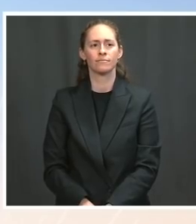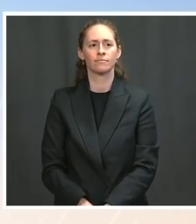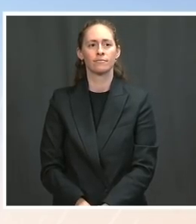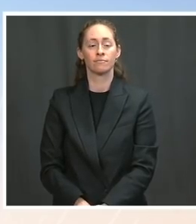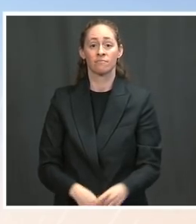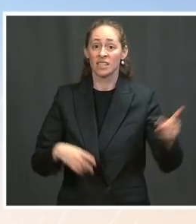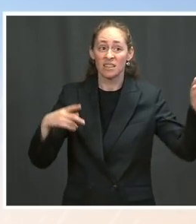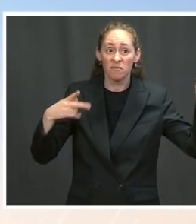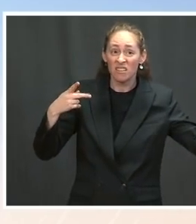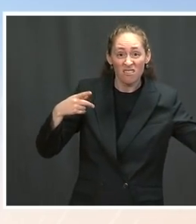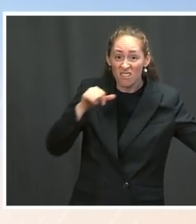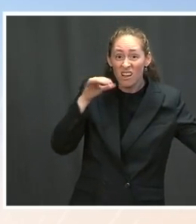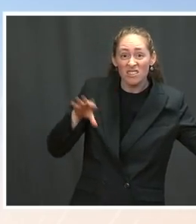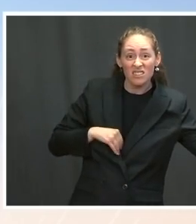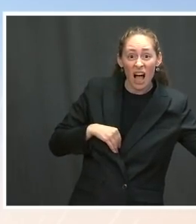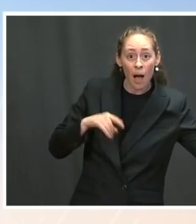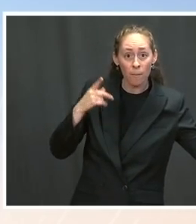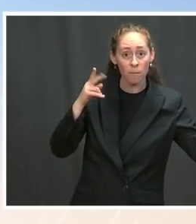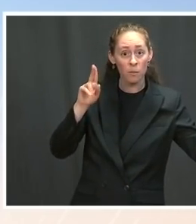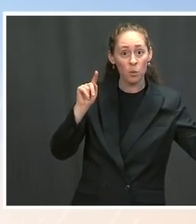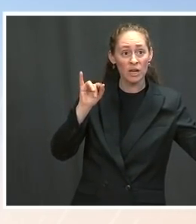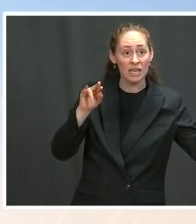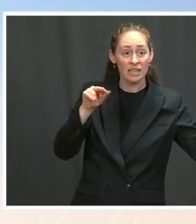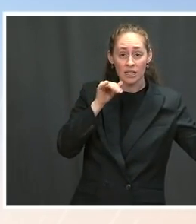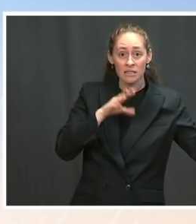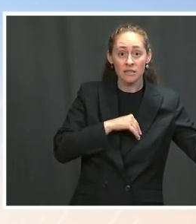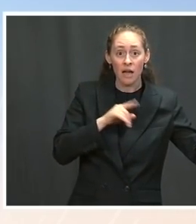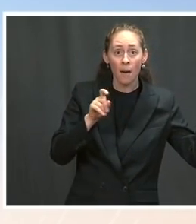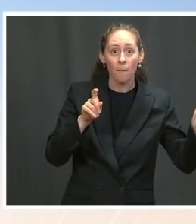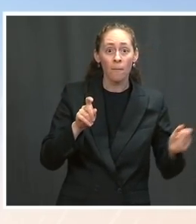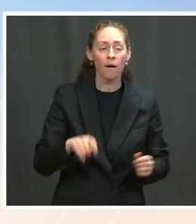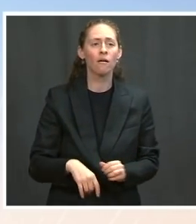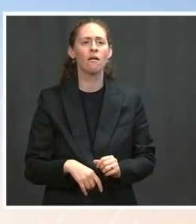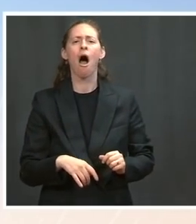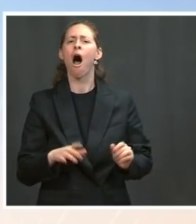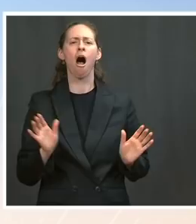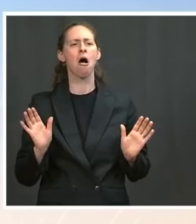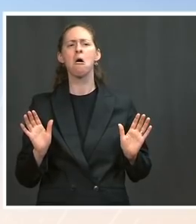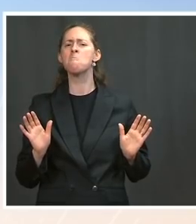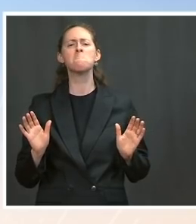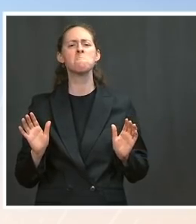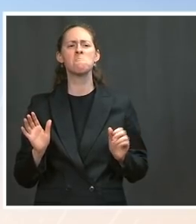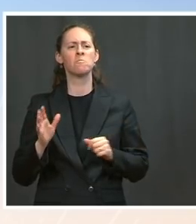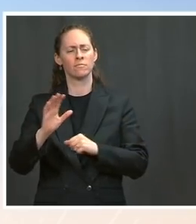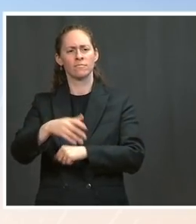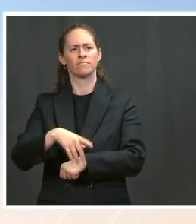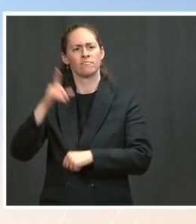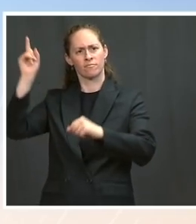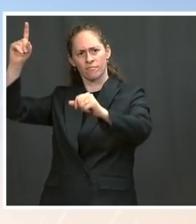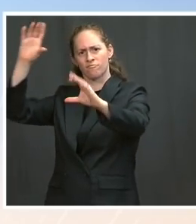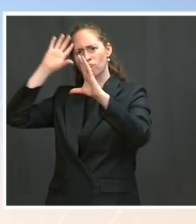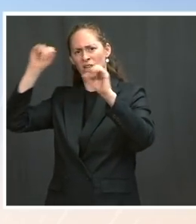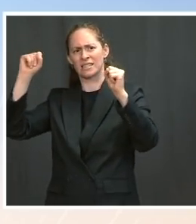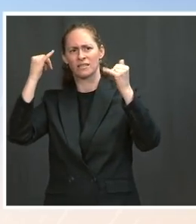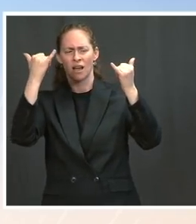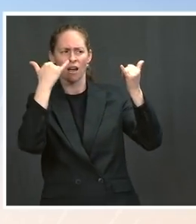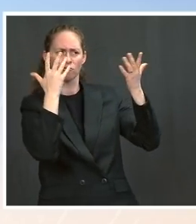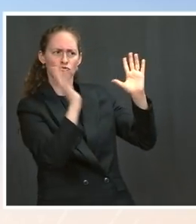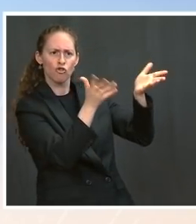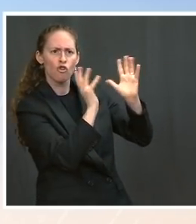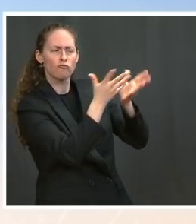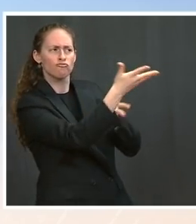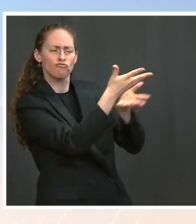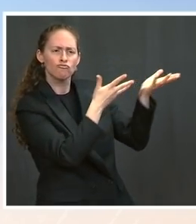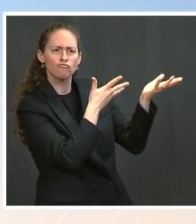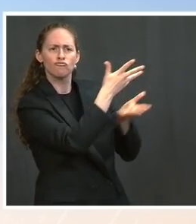There's a The Have they accepted? Ms. There's, as we said, when the President had the discussion with President Putin, it would then be at the